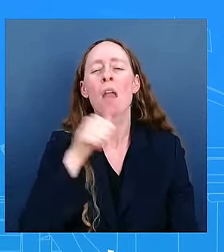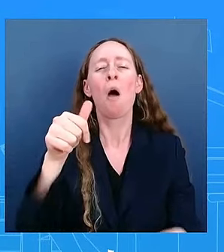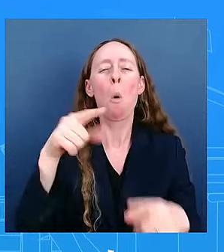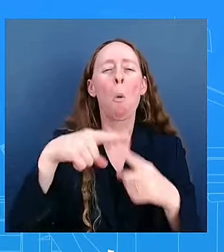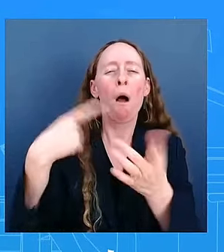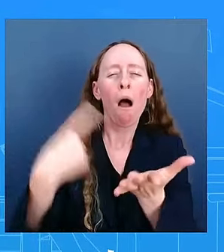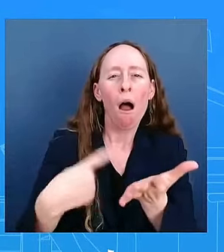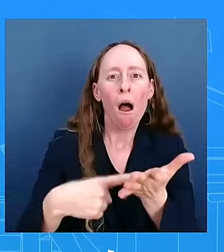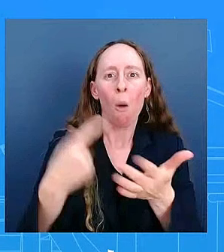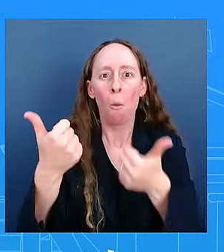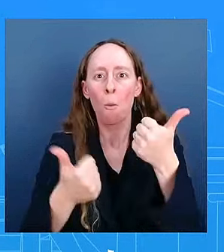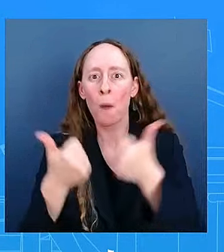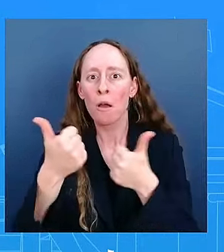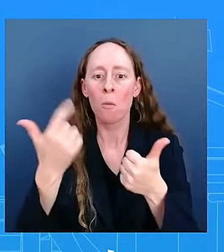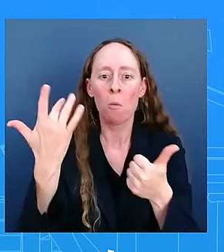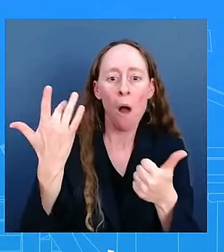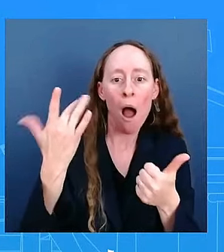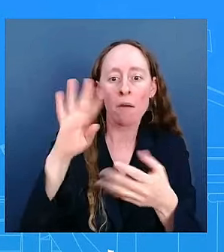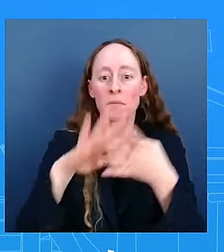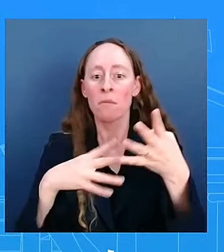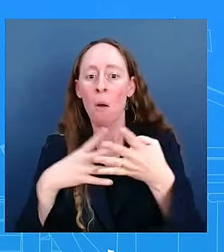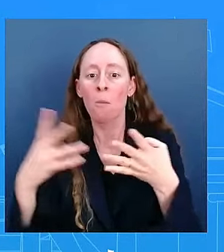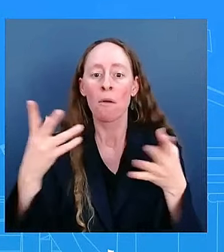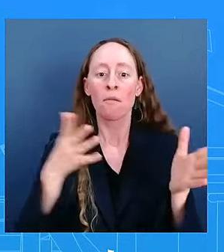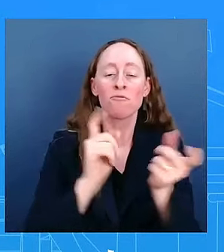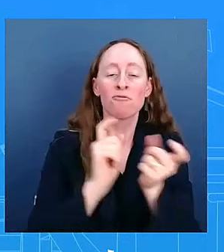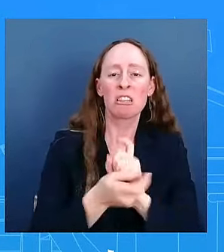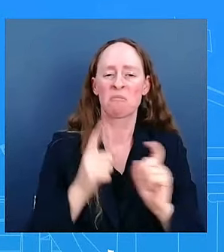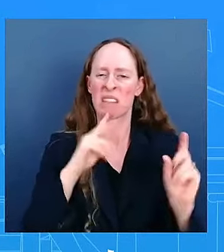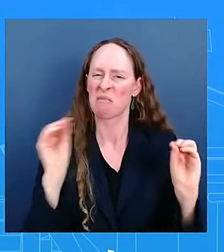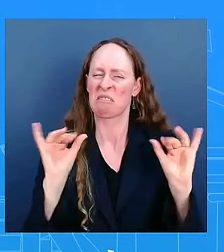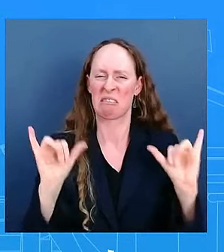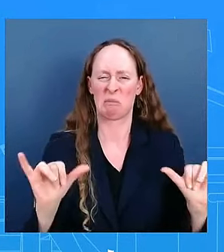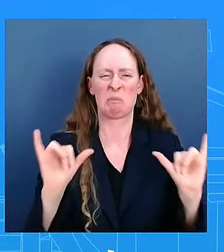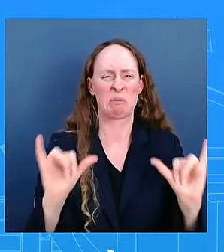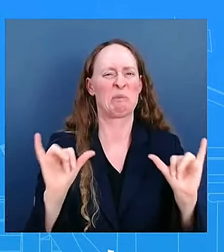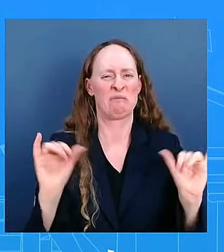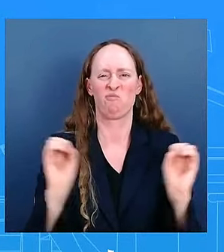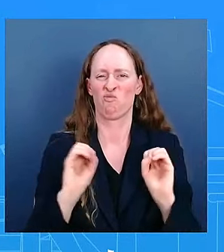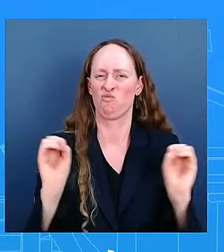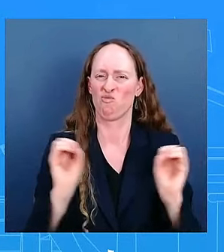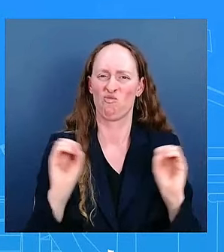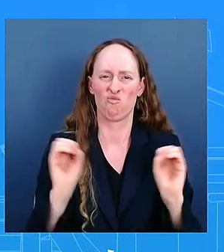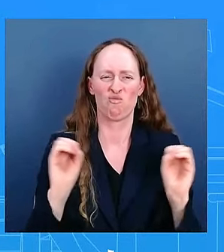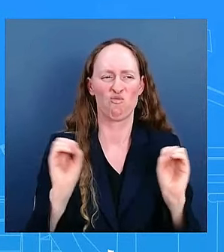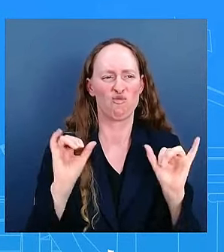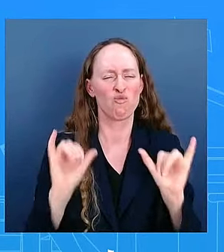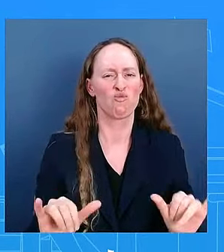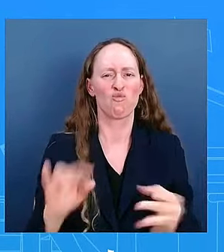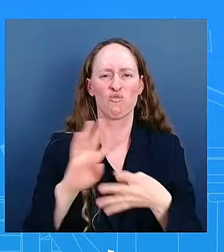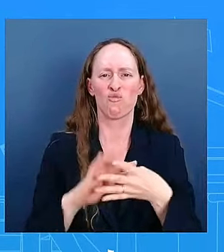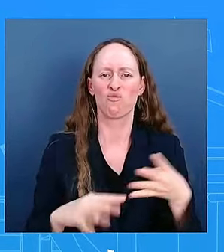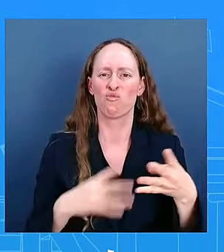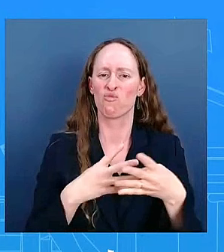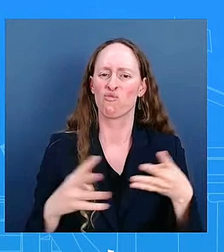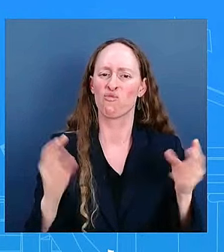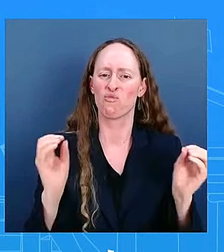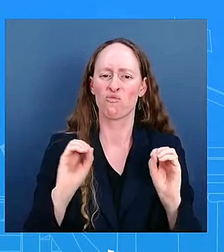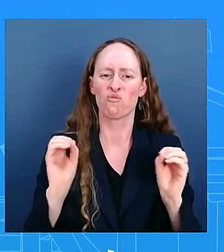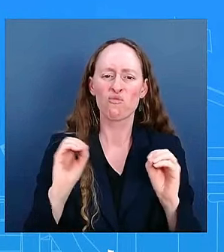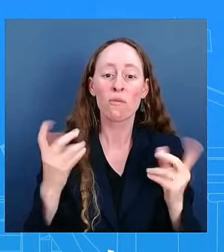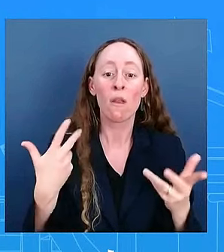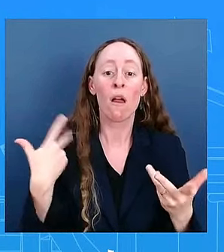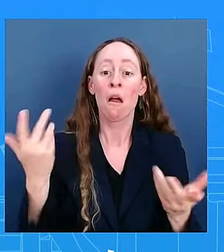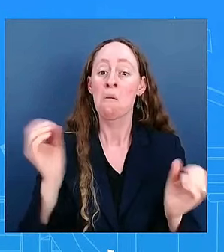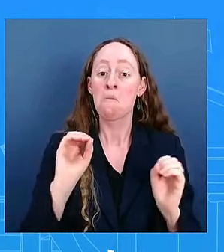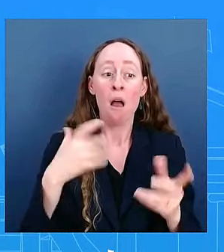shared with all of you in the week ahead i don't have any changes i don't have anything uh more to to advise from here uh what i can say is